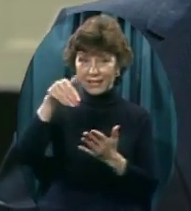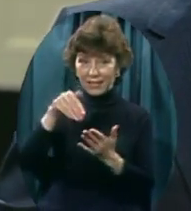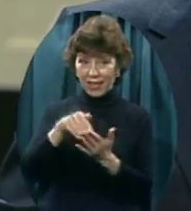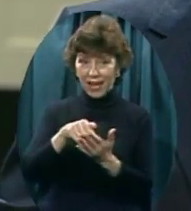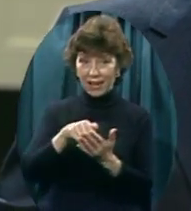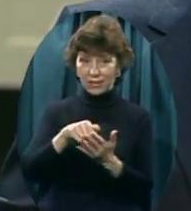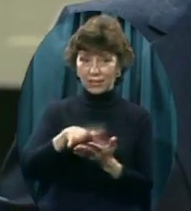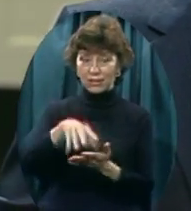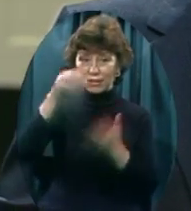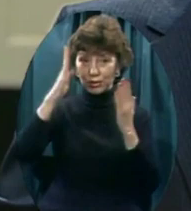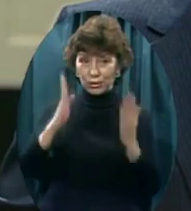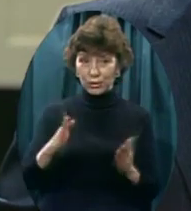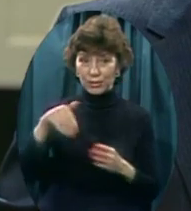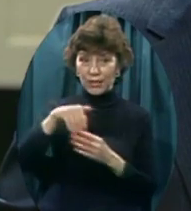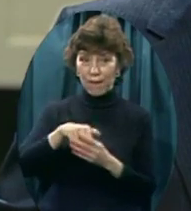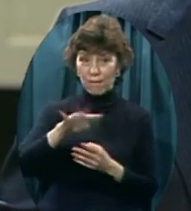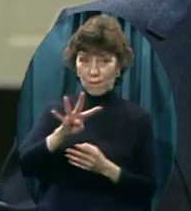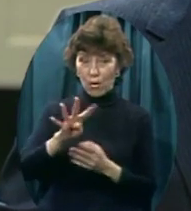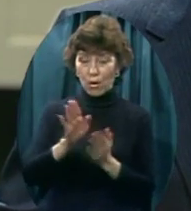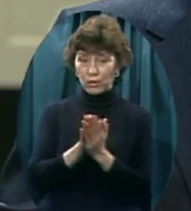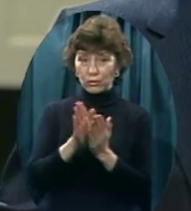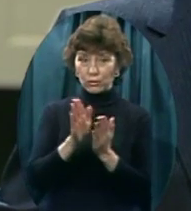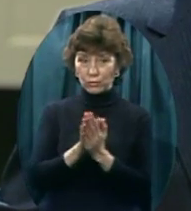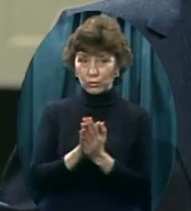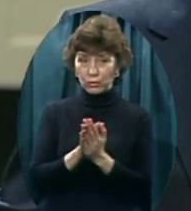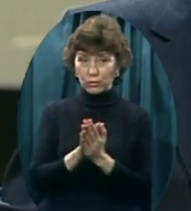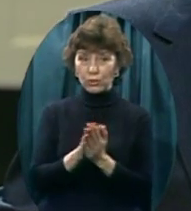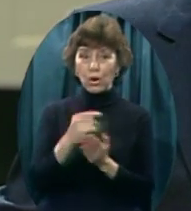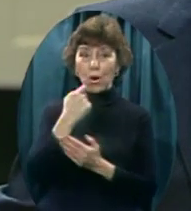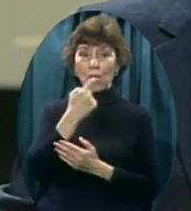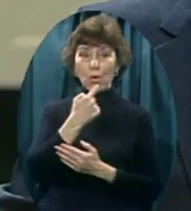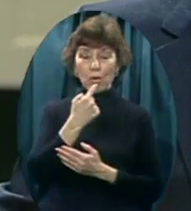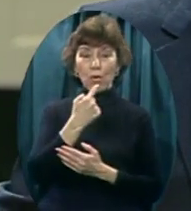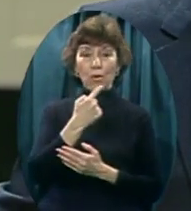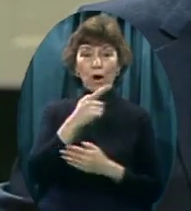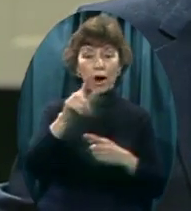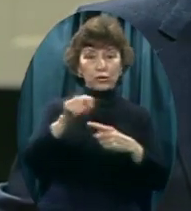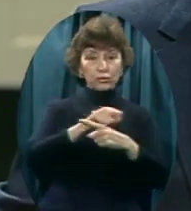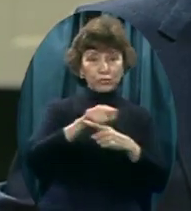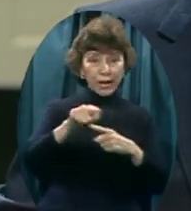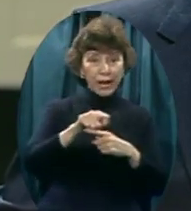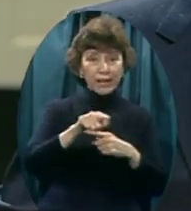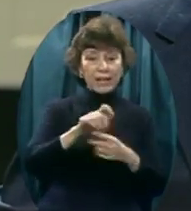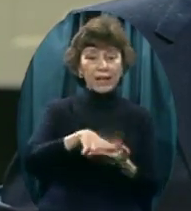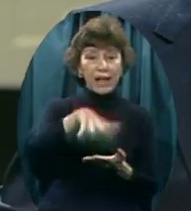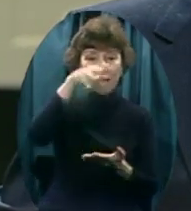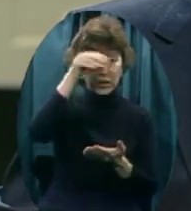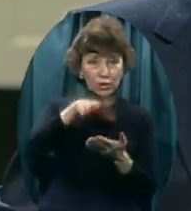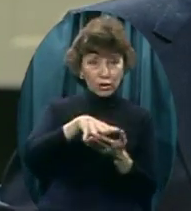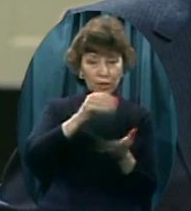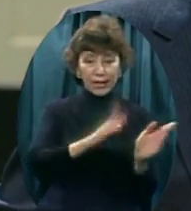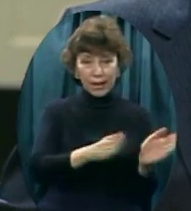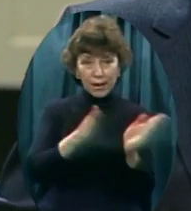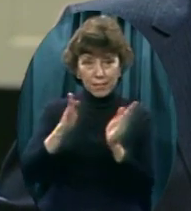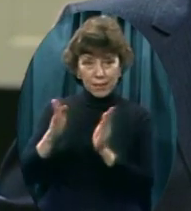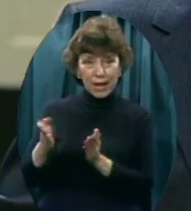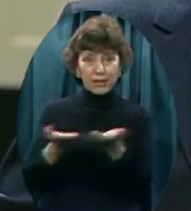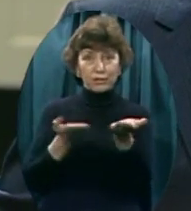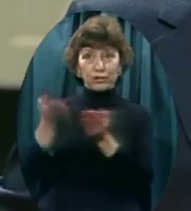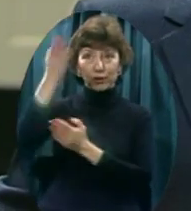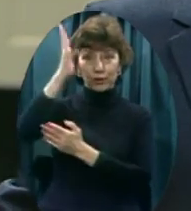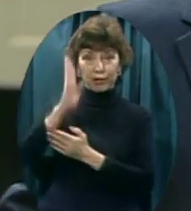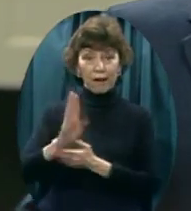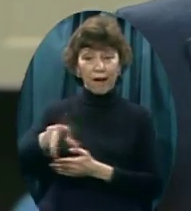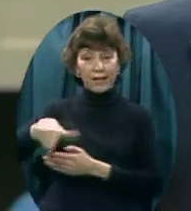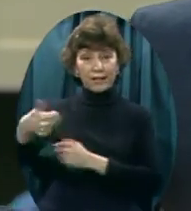planning, praying towards serving God outside the United States of America as missionaries in some capacity. The